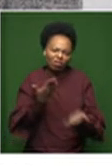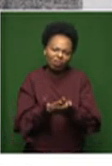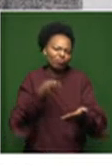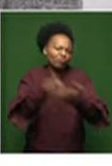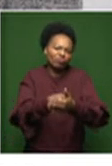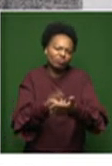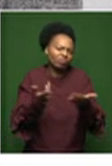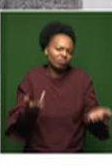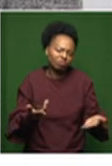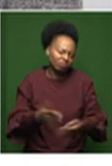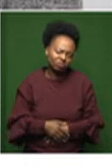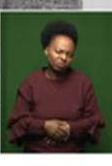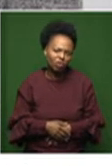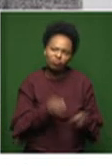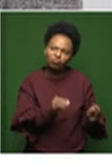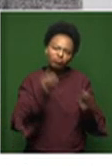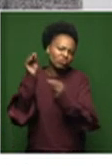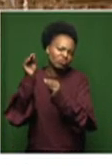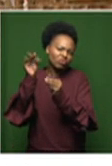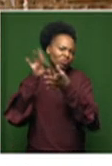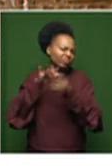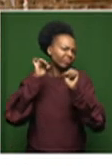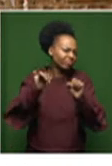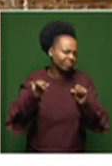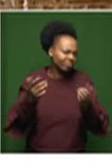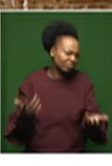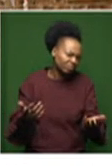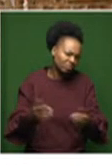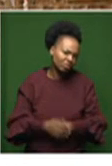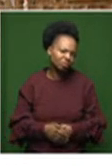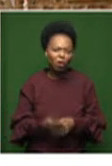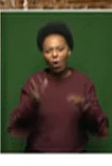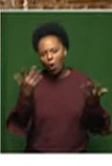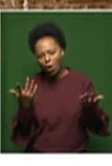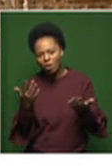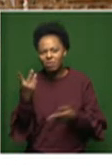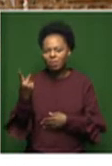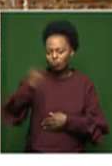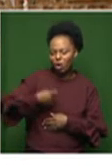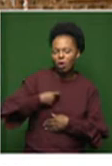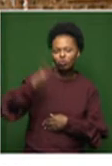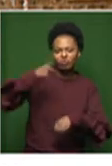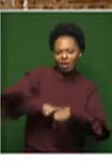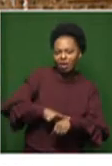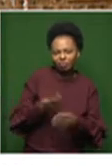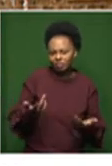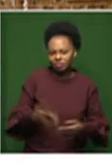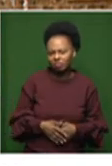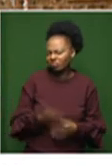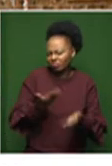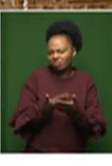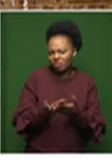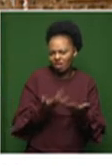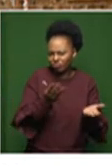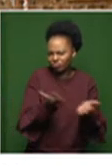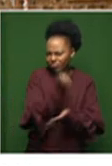could really be able to maybe pay it off in two installments. But, yeah, you can afford to have the work in your